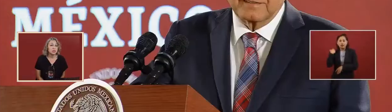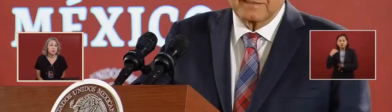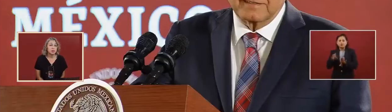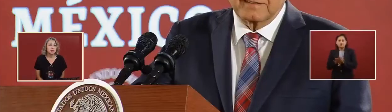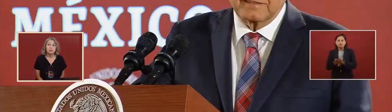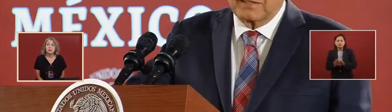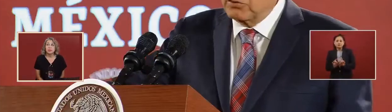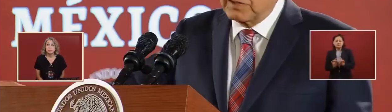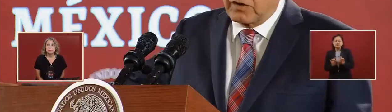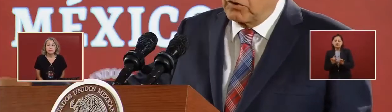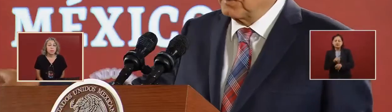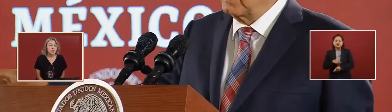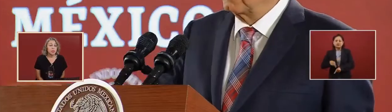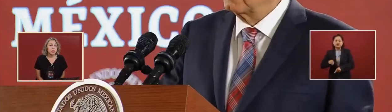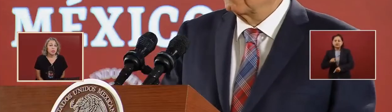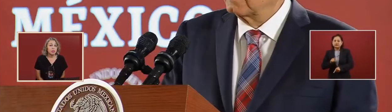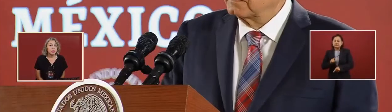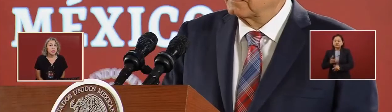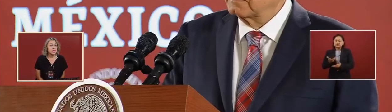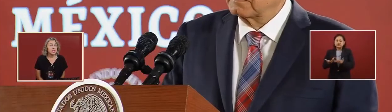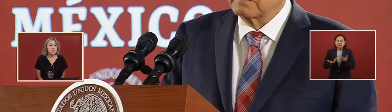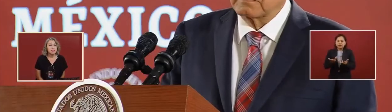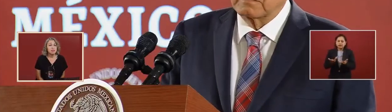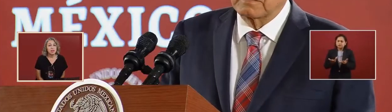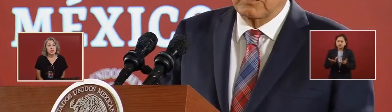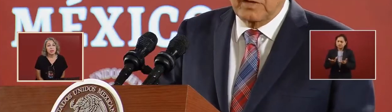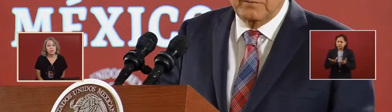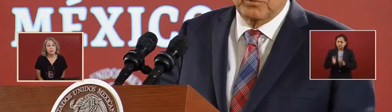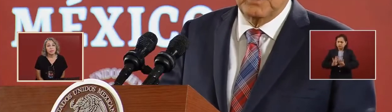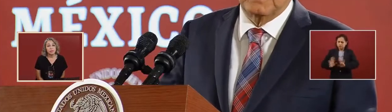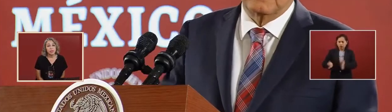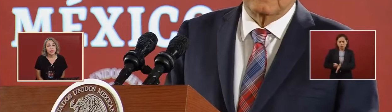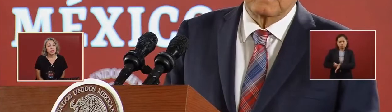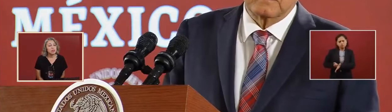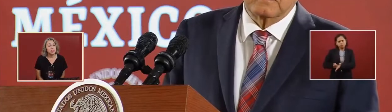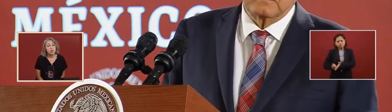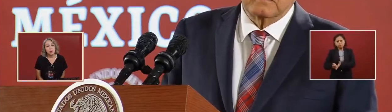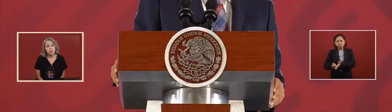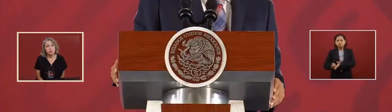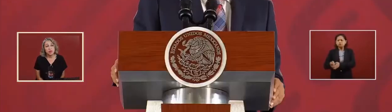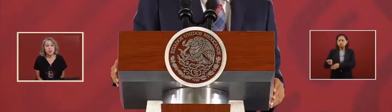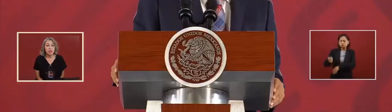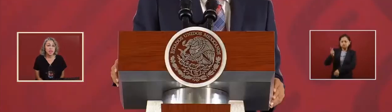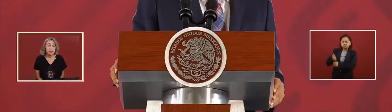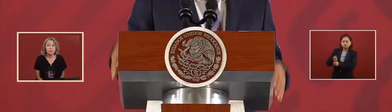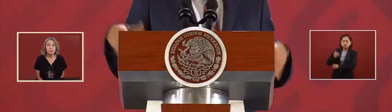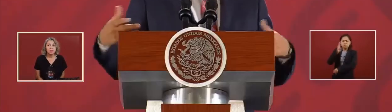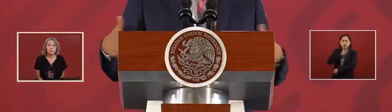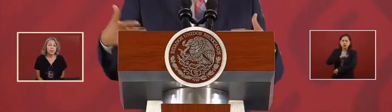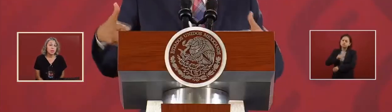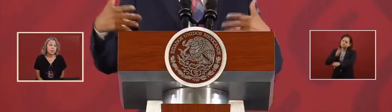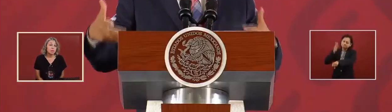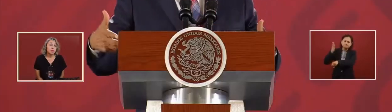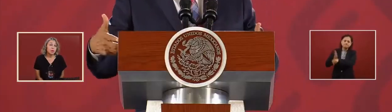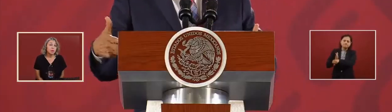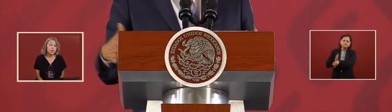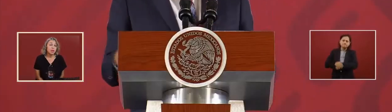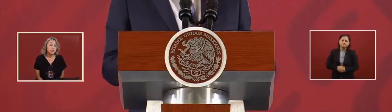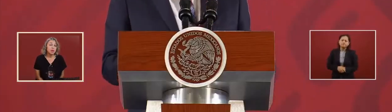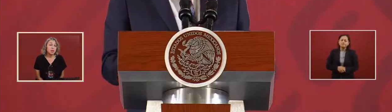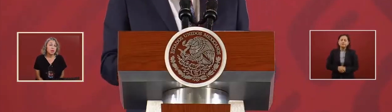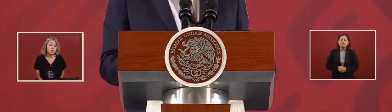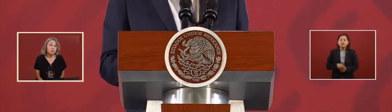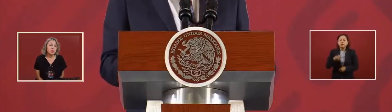That's another thing. There's no more impunity. But we do not move or promote